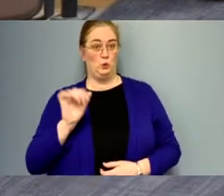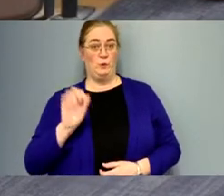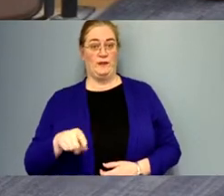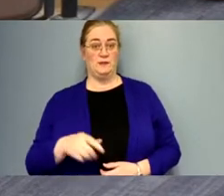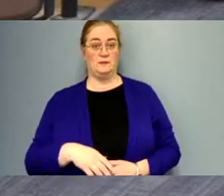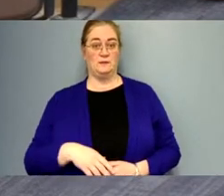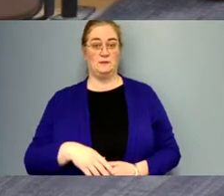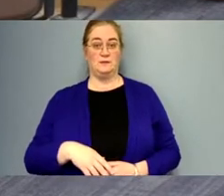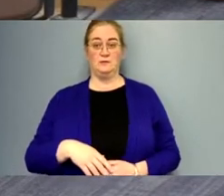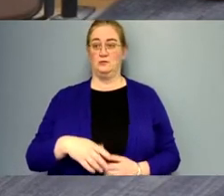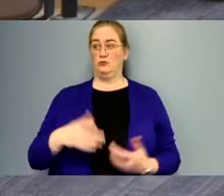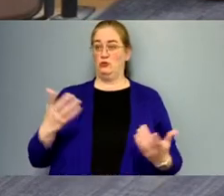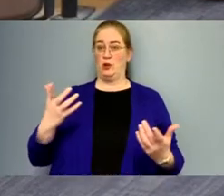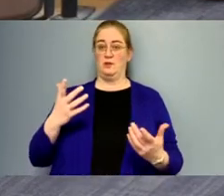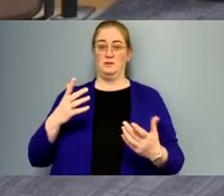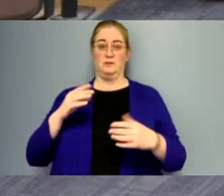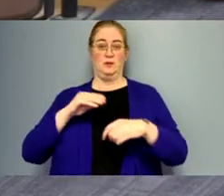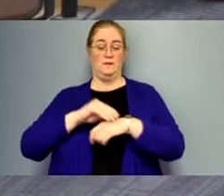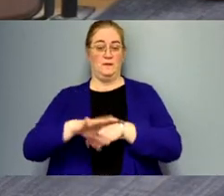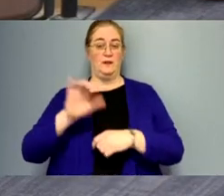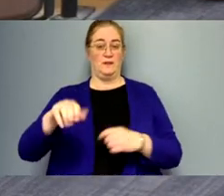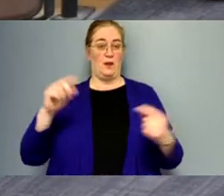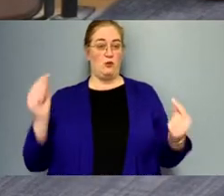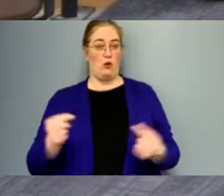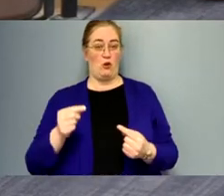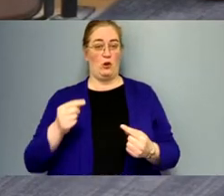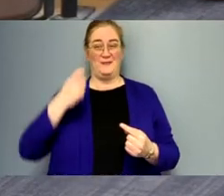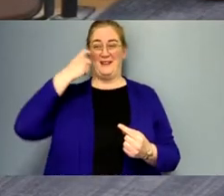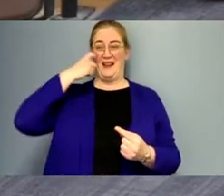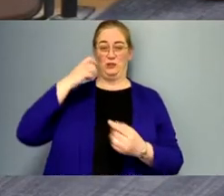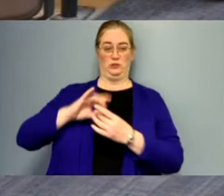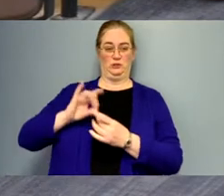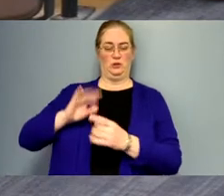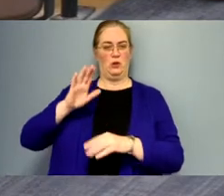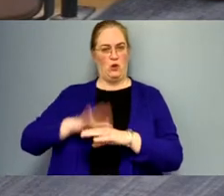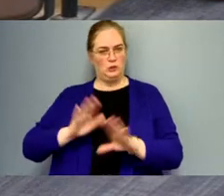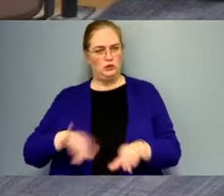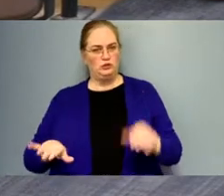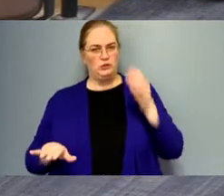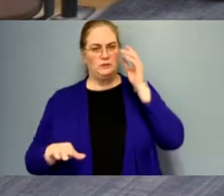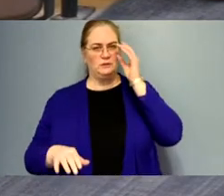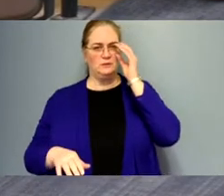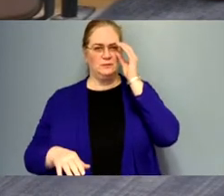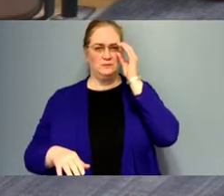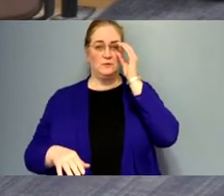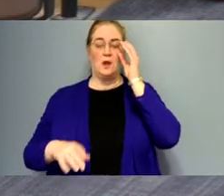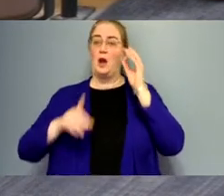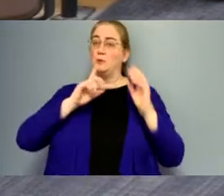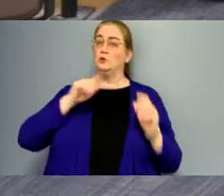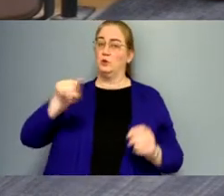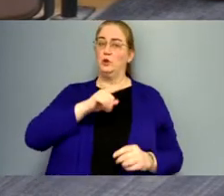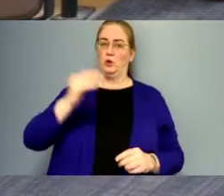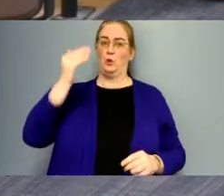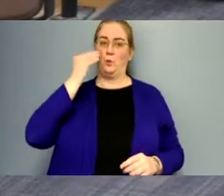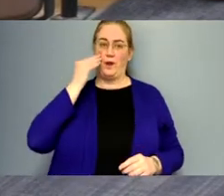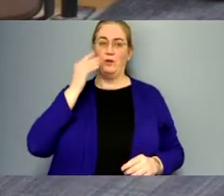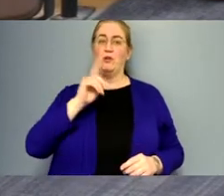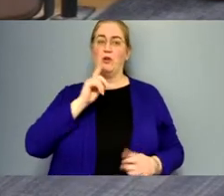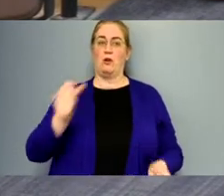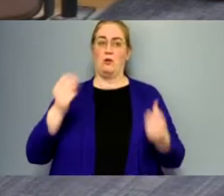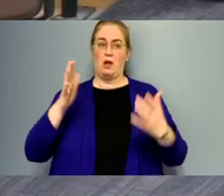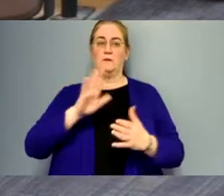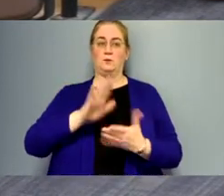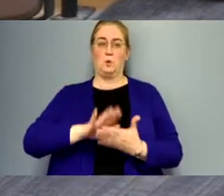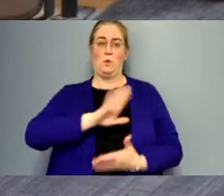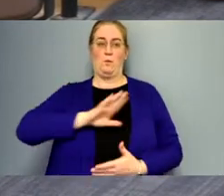just to inflict that harm that i just spoke about on children i'm sure you're aware that there are a lot of school